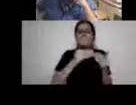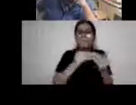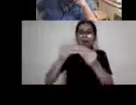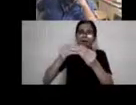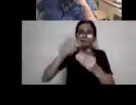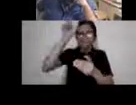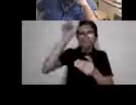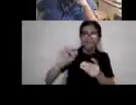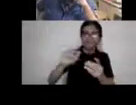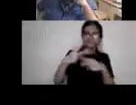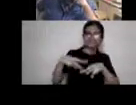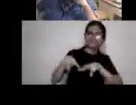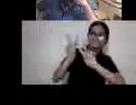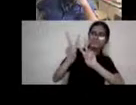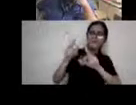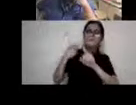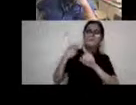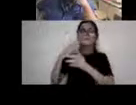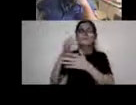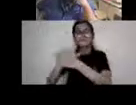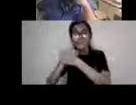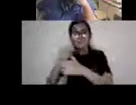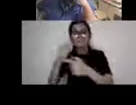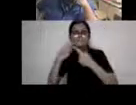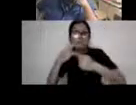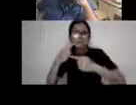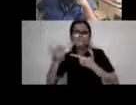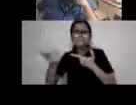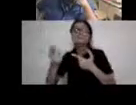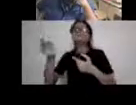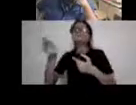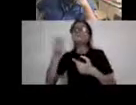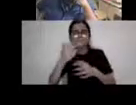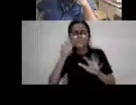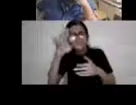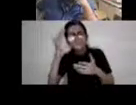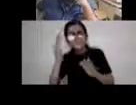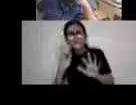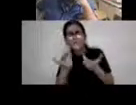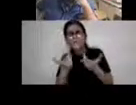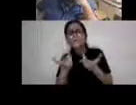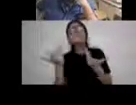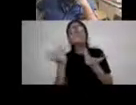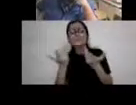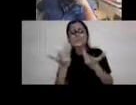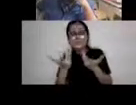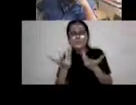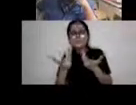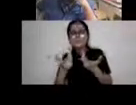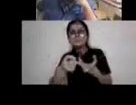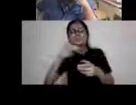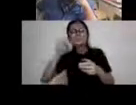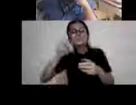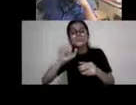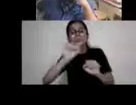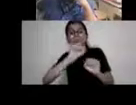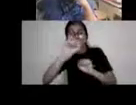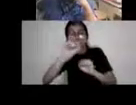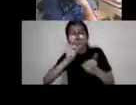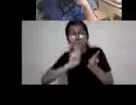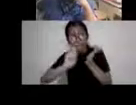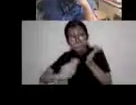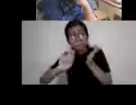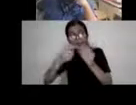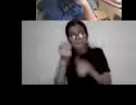you know, we used to, his students would talk to him and, and say, look, you know, you, you know, this is, he would say, like, you need to write something, you know,